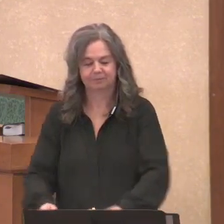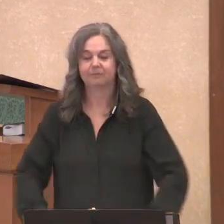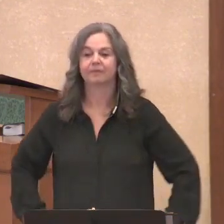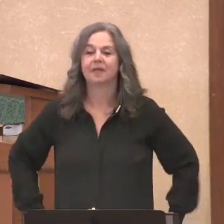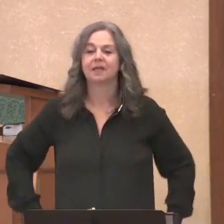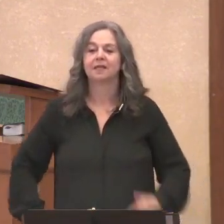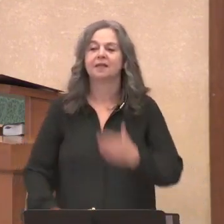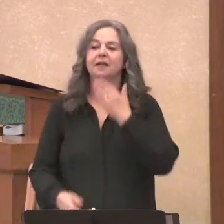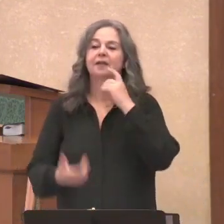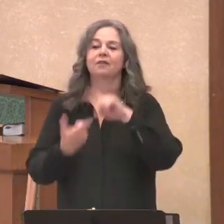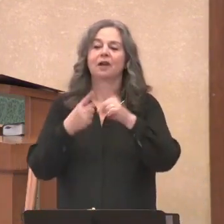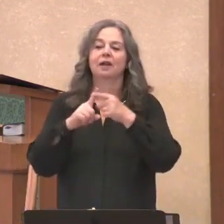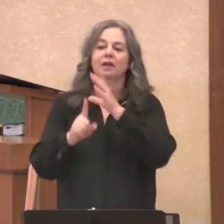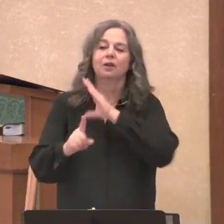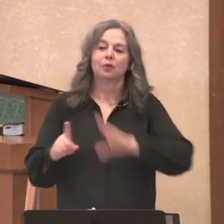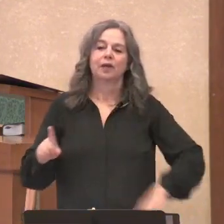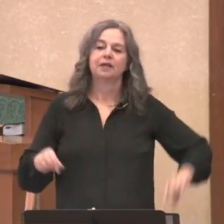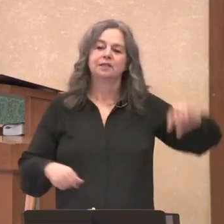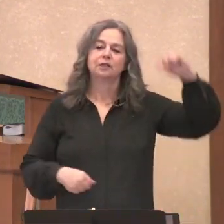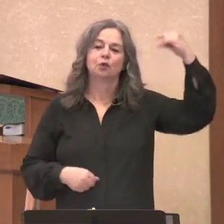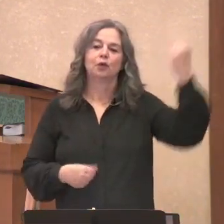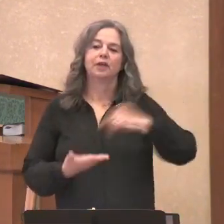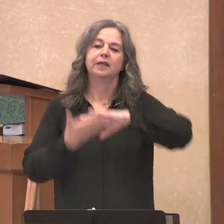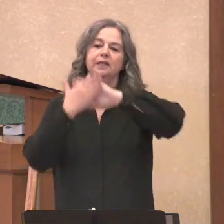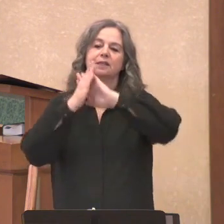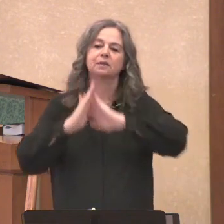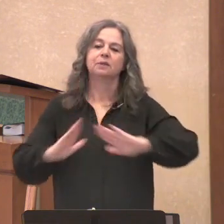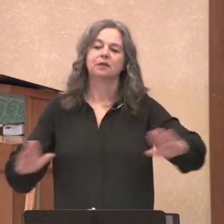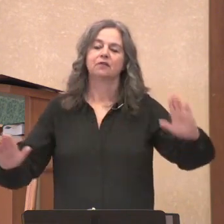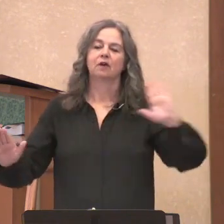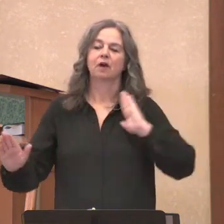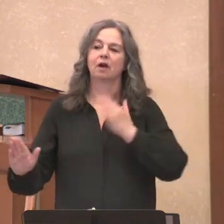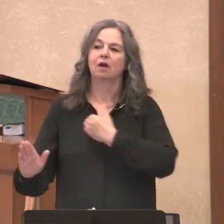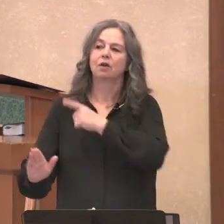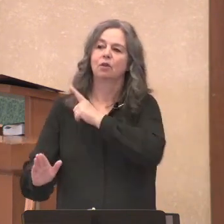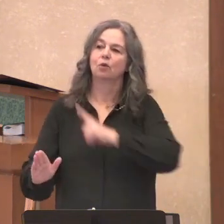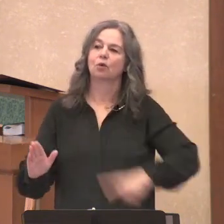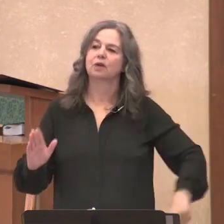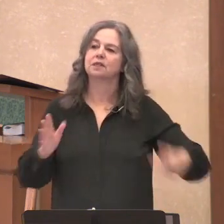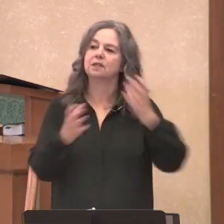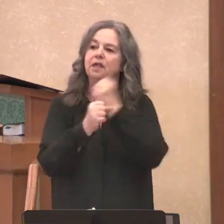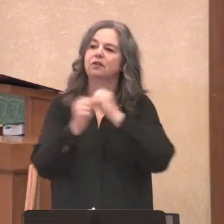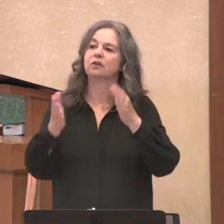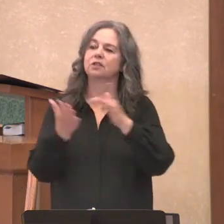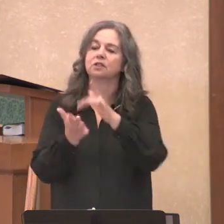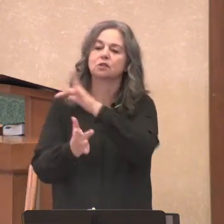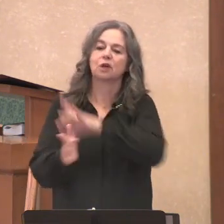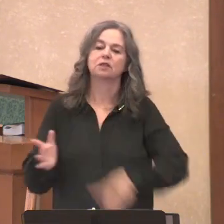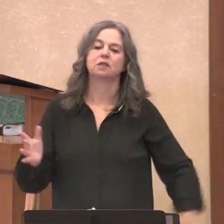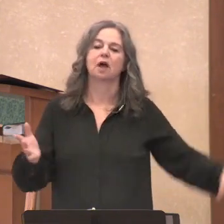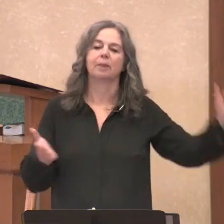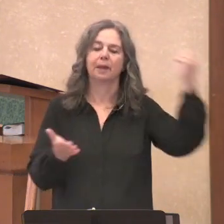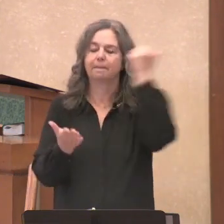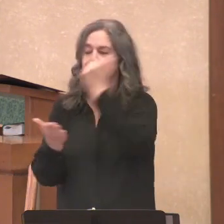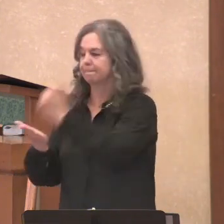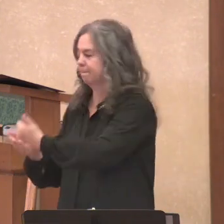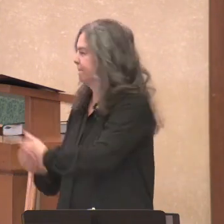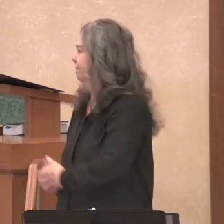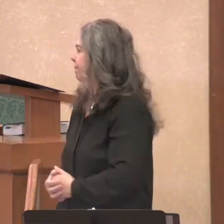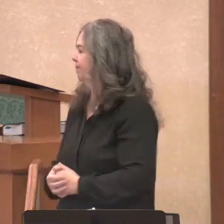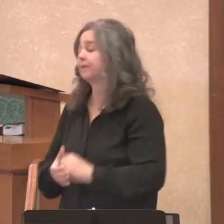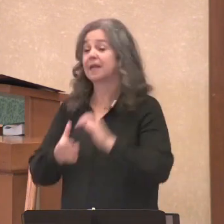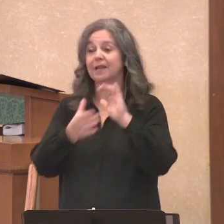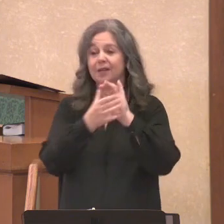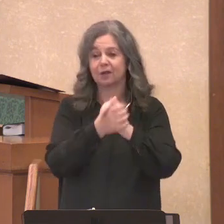Well, dear friends, in Christ, grace to you and peace from God our Father and from our Lord and Savior, Jesus Christ. Amen. Well,